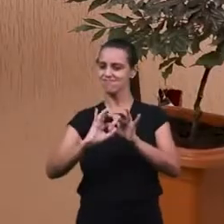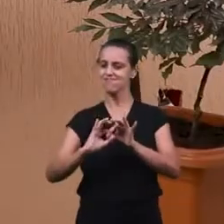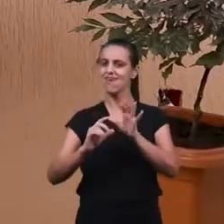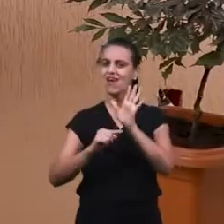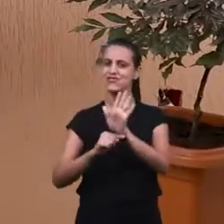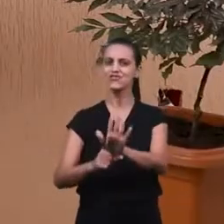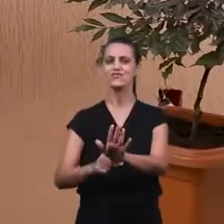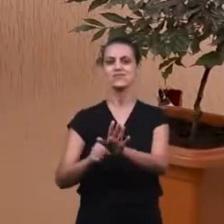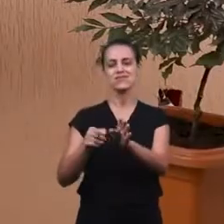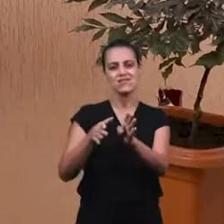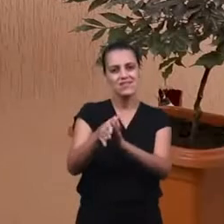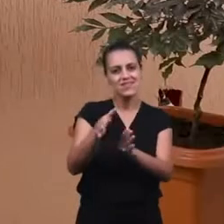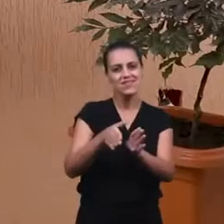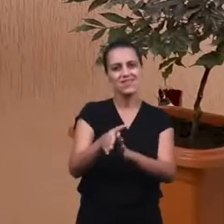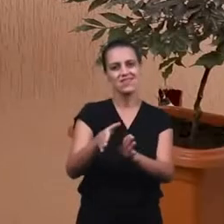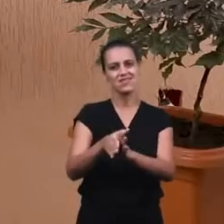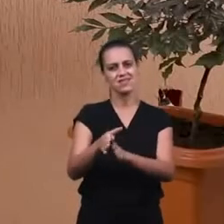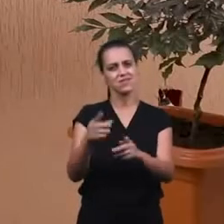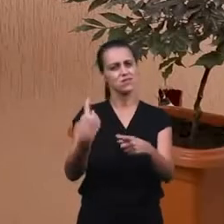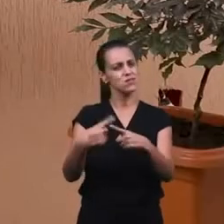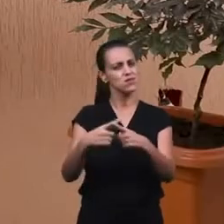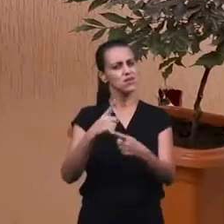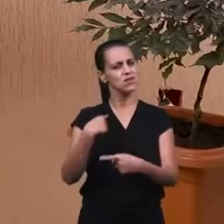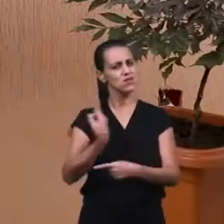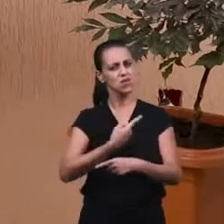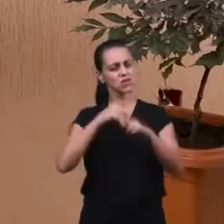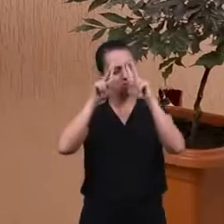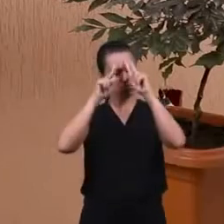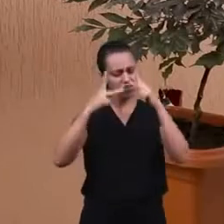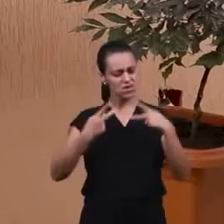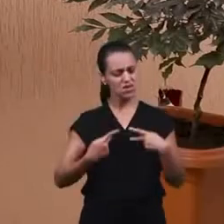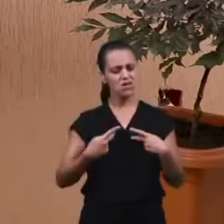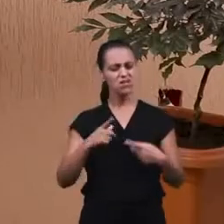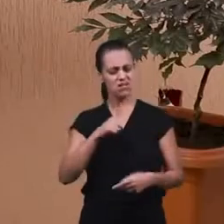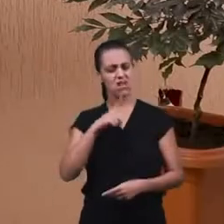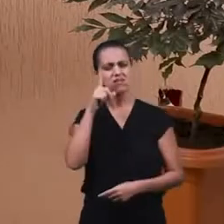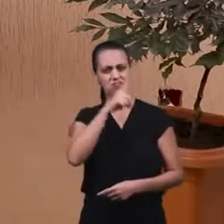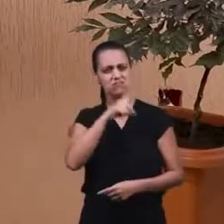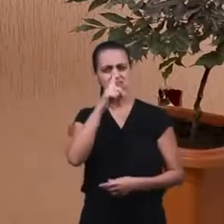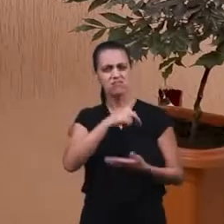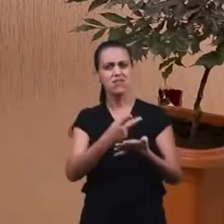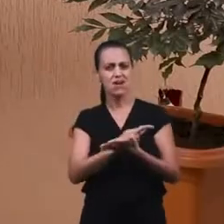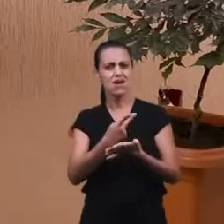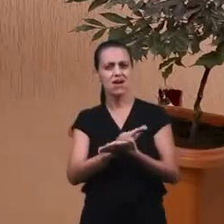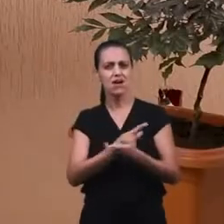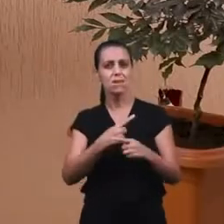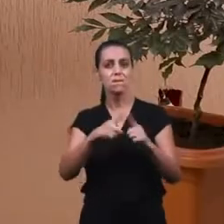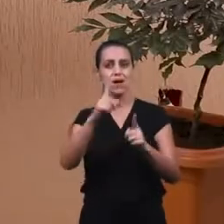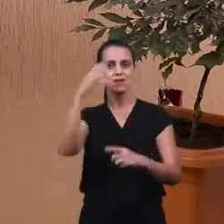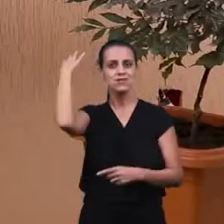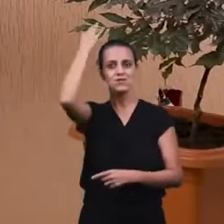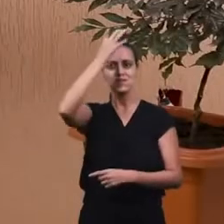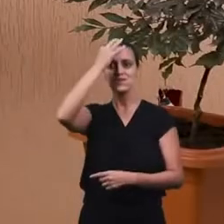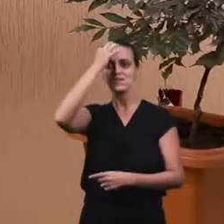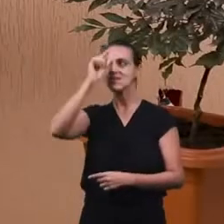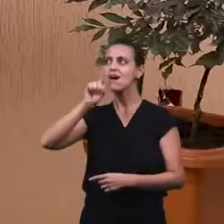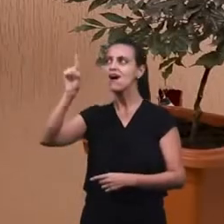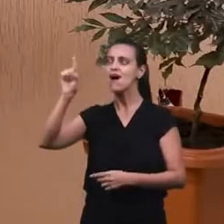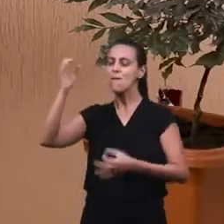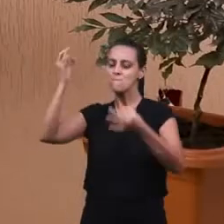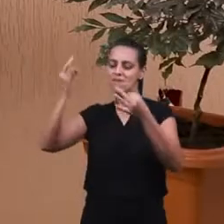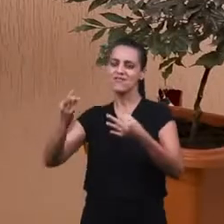All things. And in our work. Because we're human. We fail. But the Holy Spirit. Is perfect. And it.